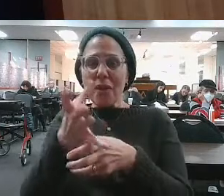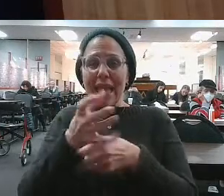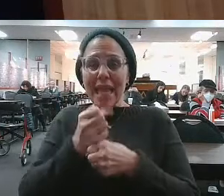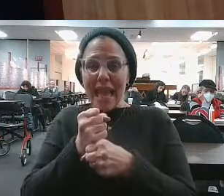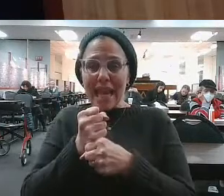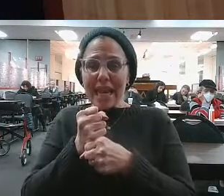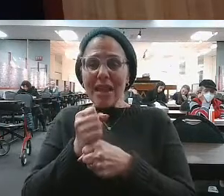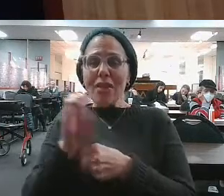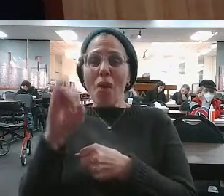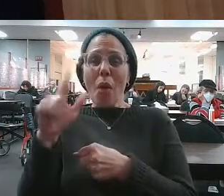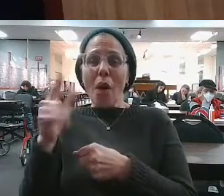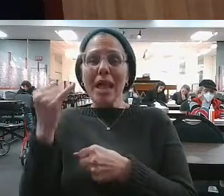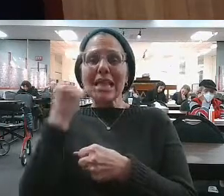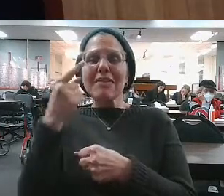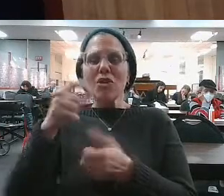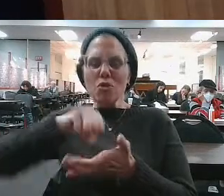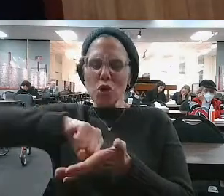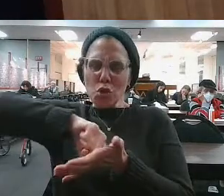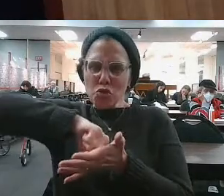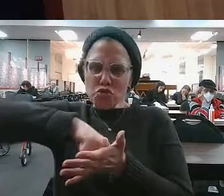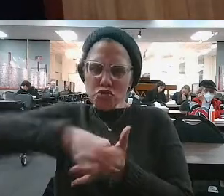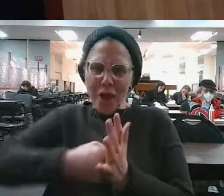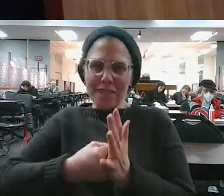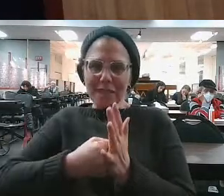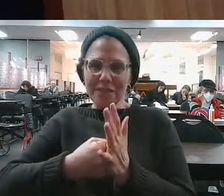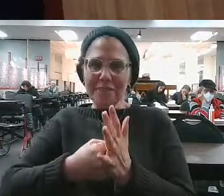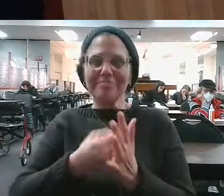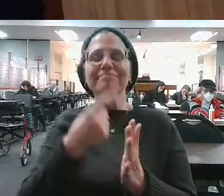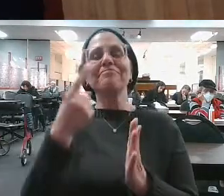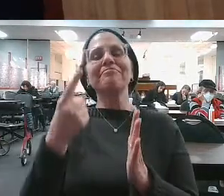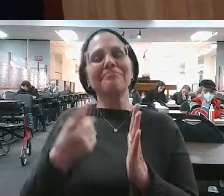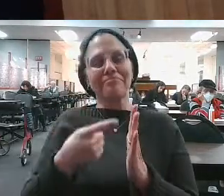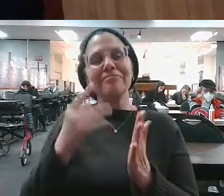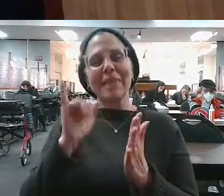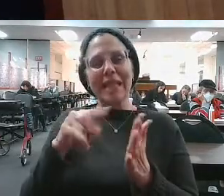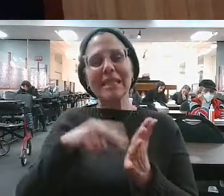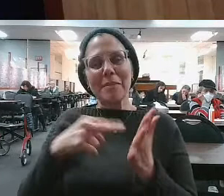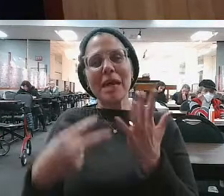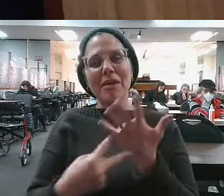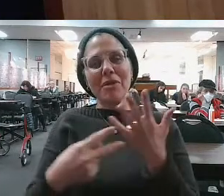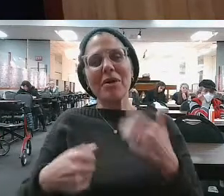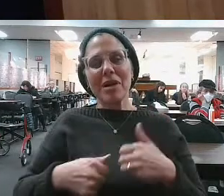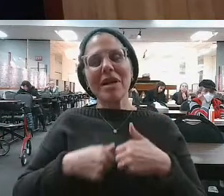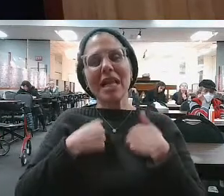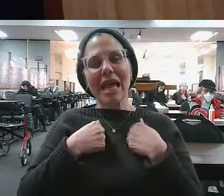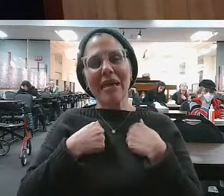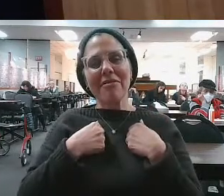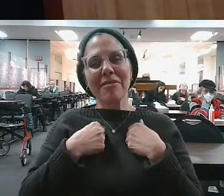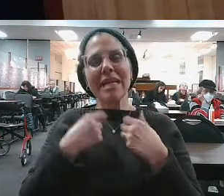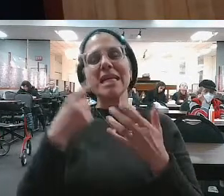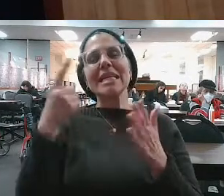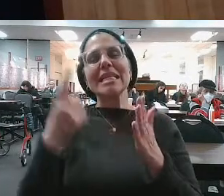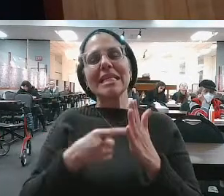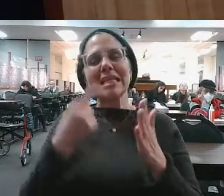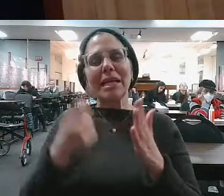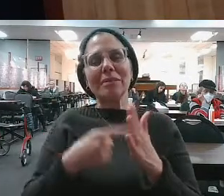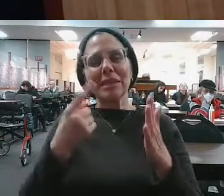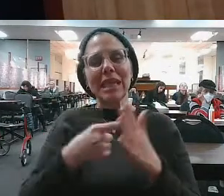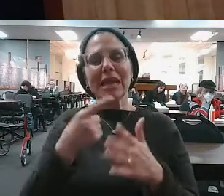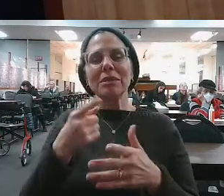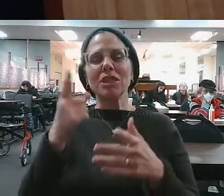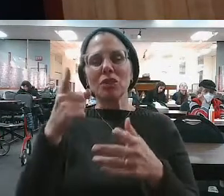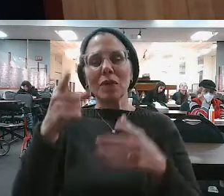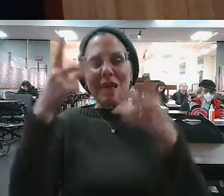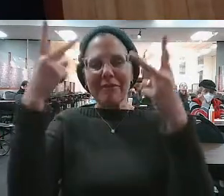is if you crush the aleph. Sometimes the only way to figure out who